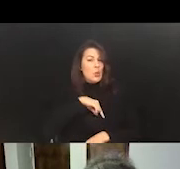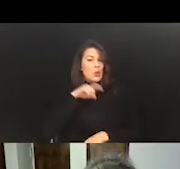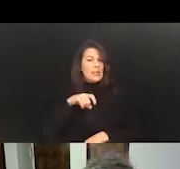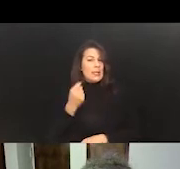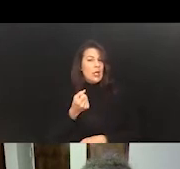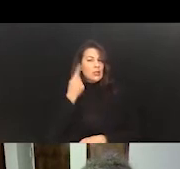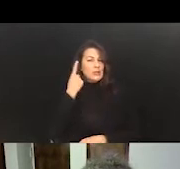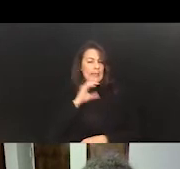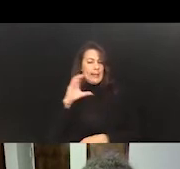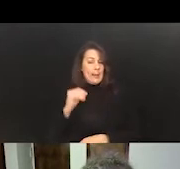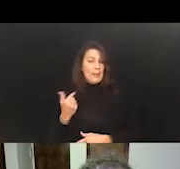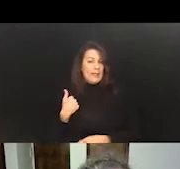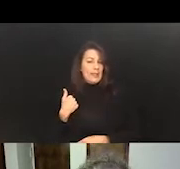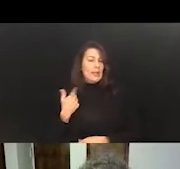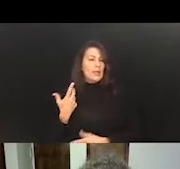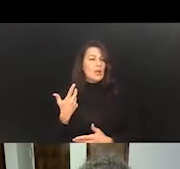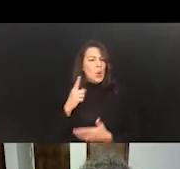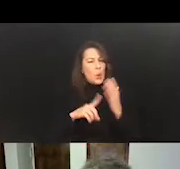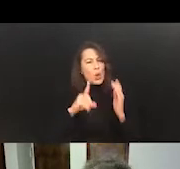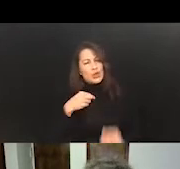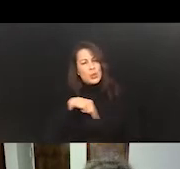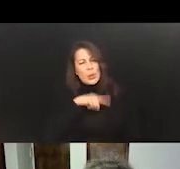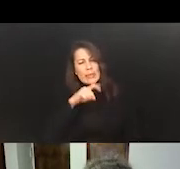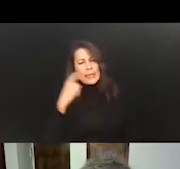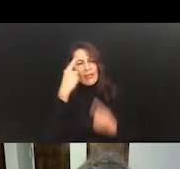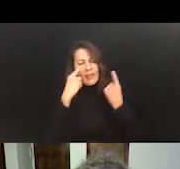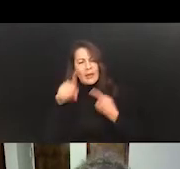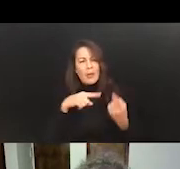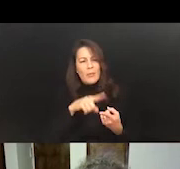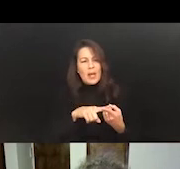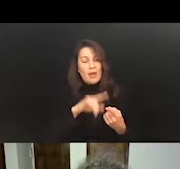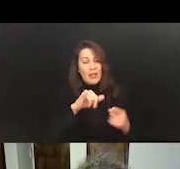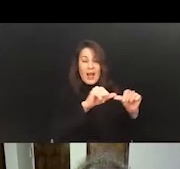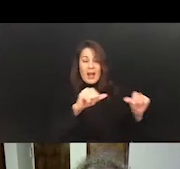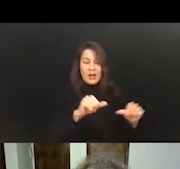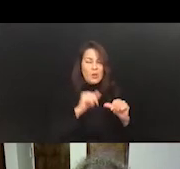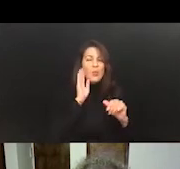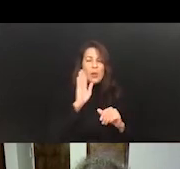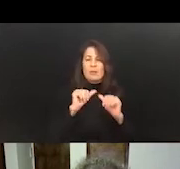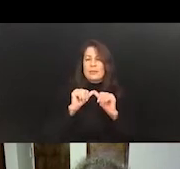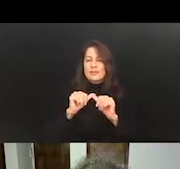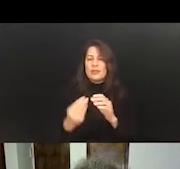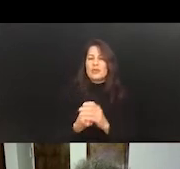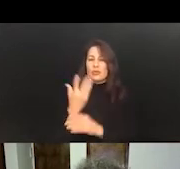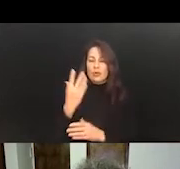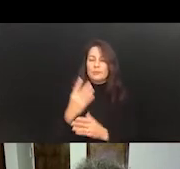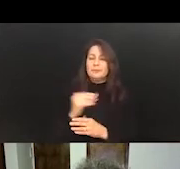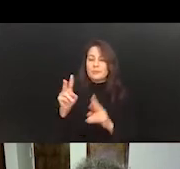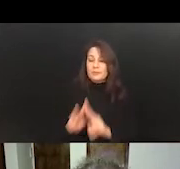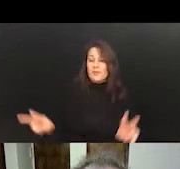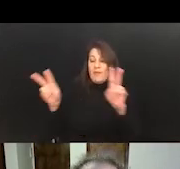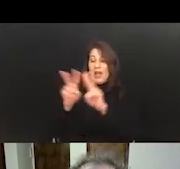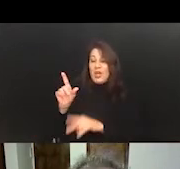about, this is an area that I think will continue to grow. And the value proposition of persons with